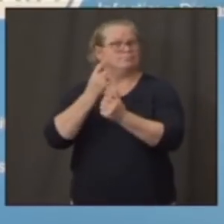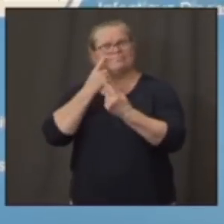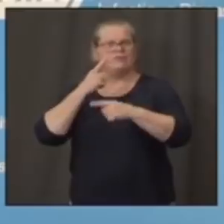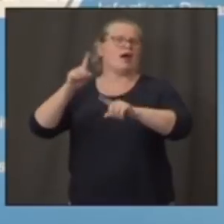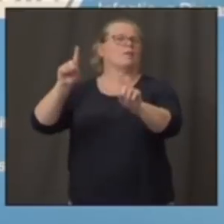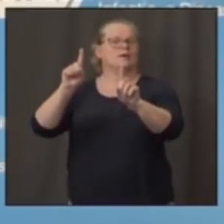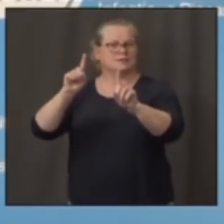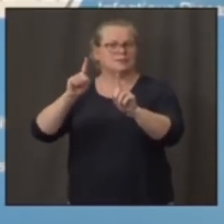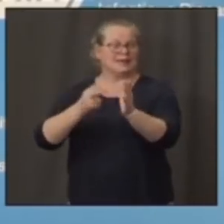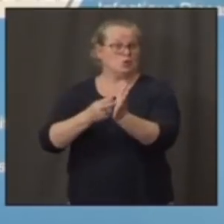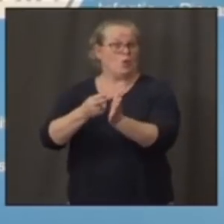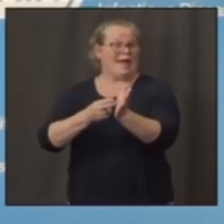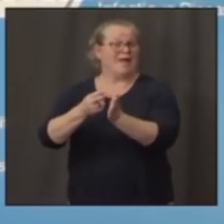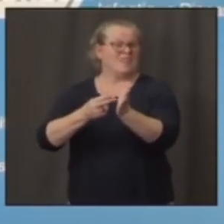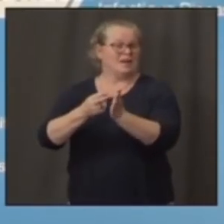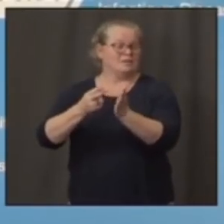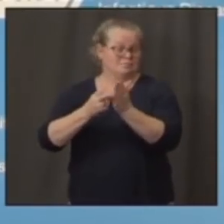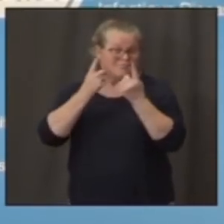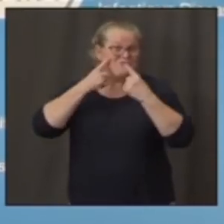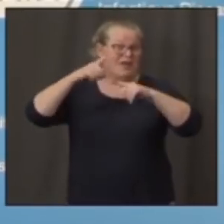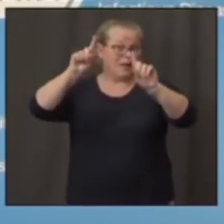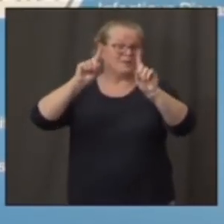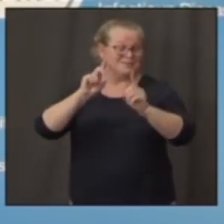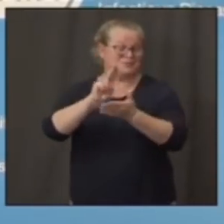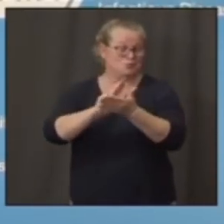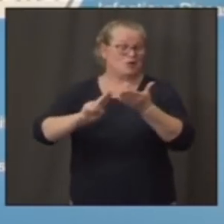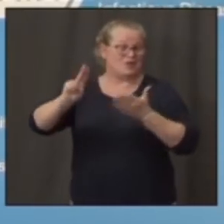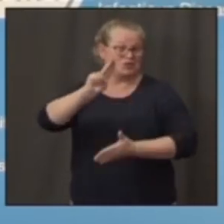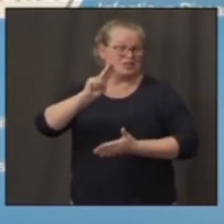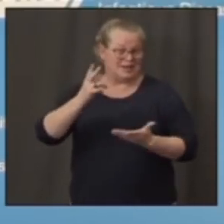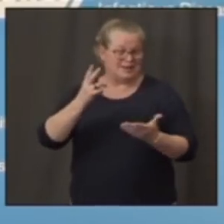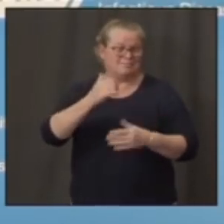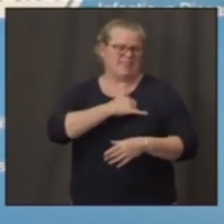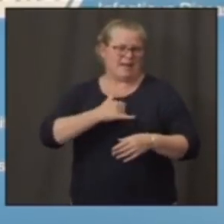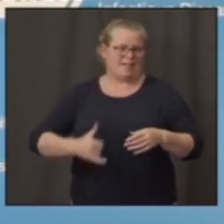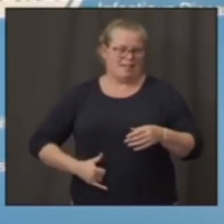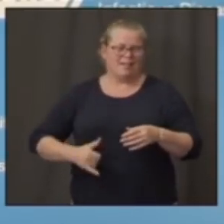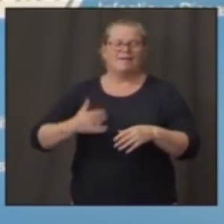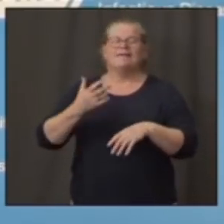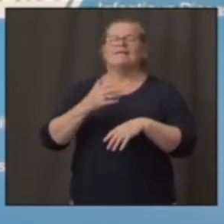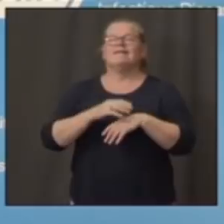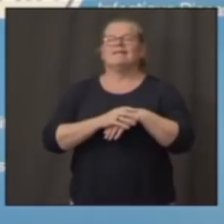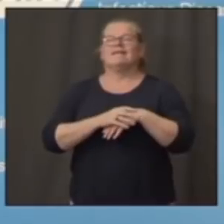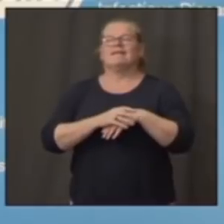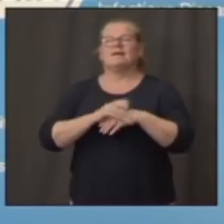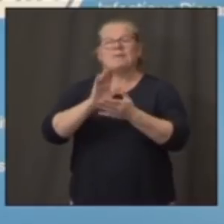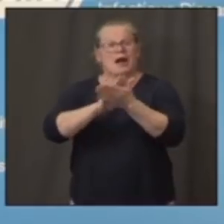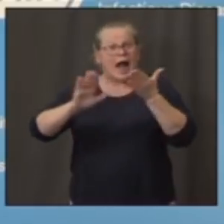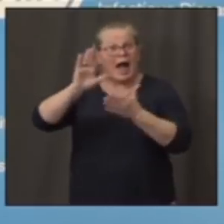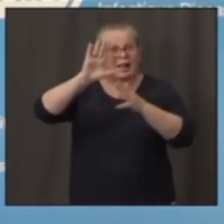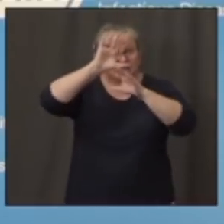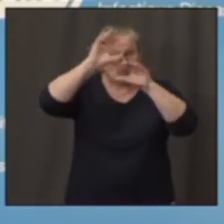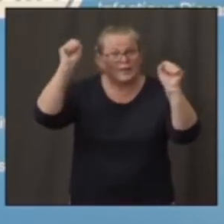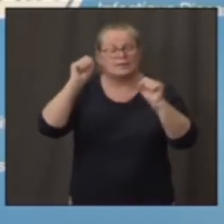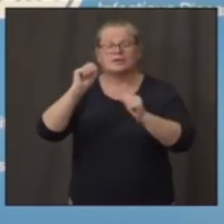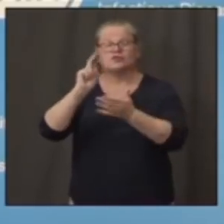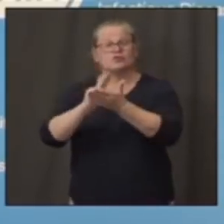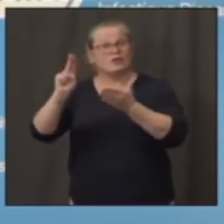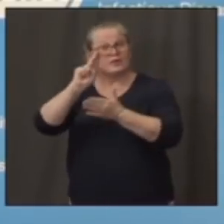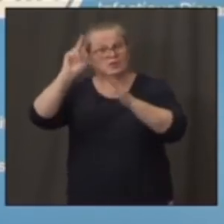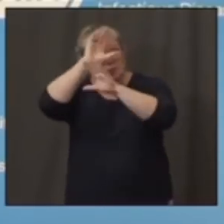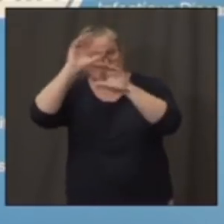Connecticut and New Haven. But when I speak to college presidents and university presidents, they have different plans